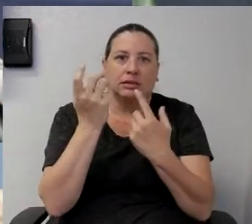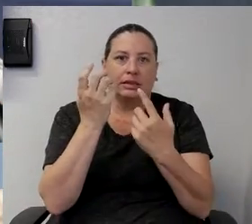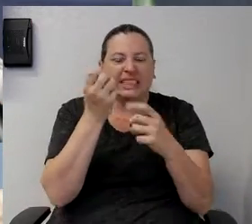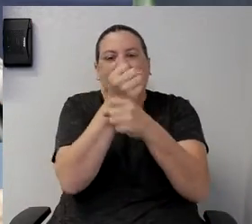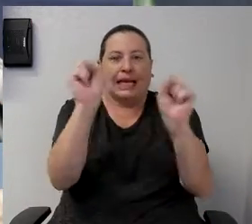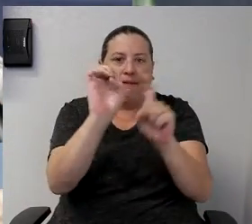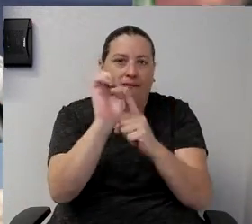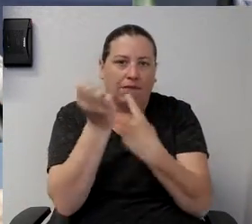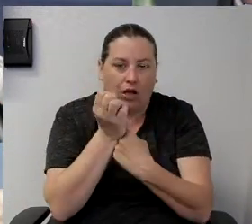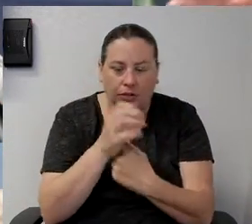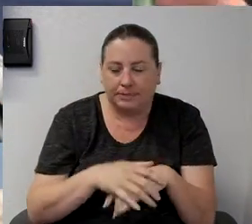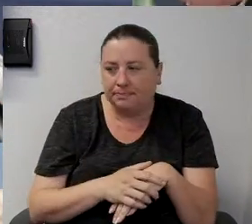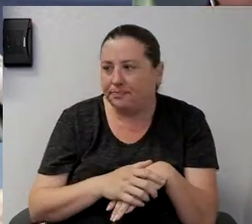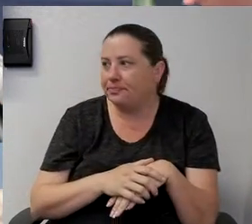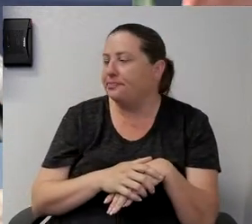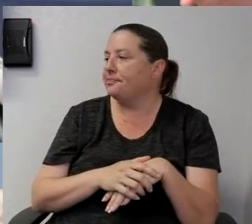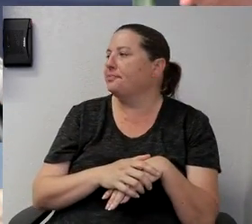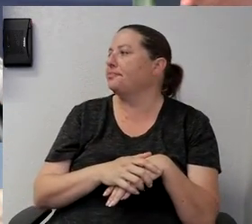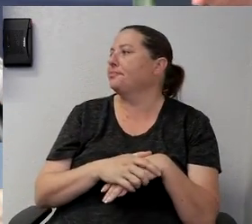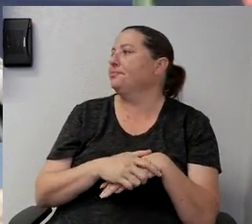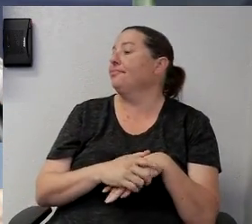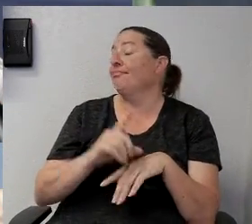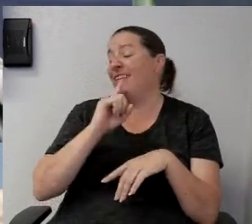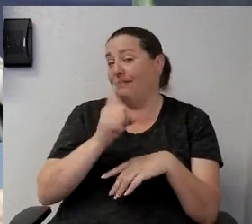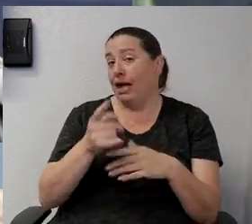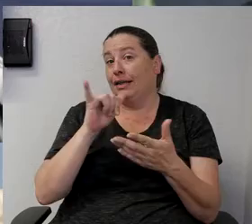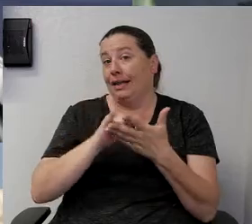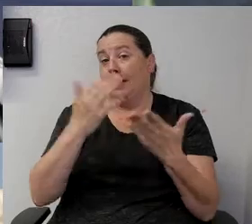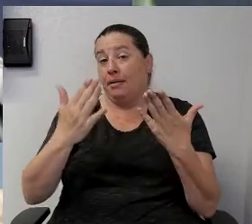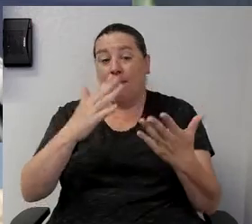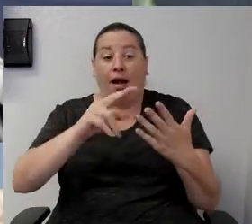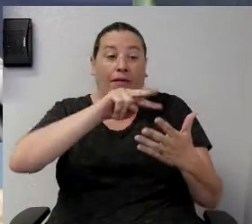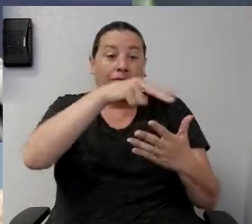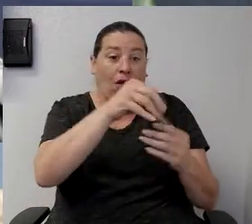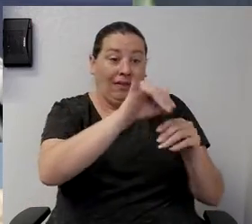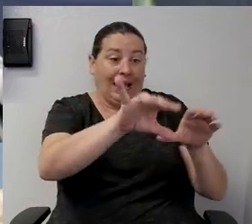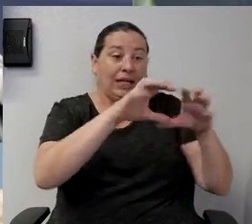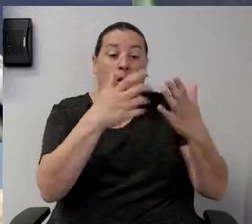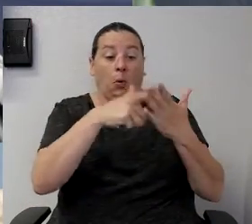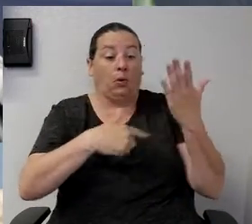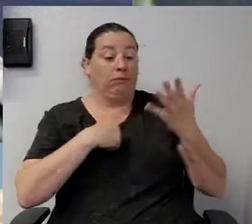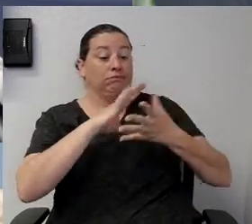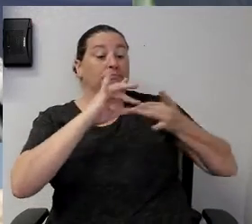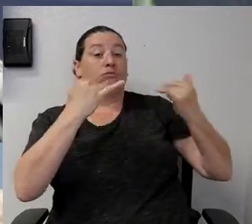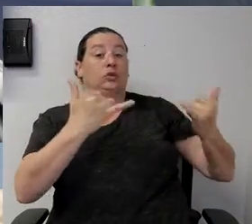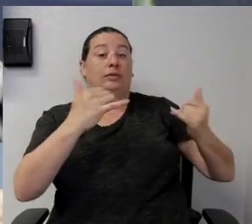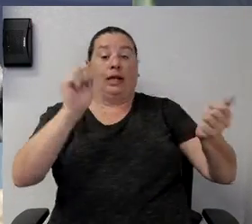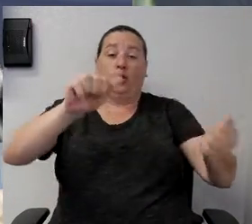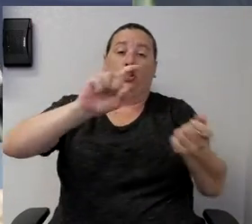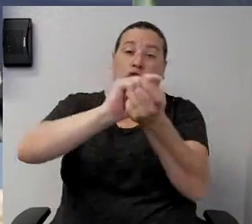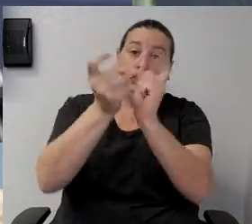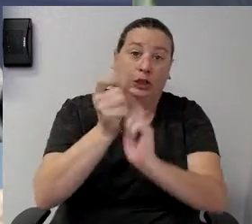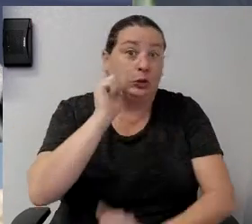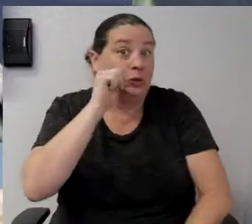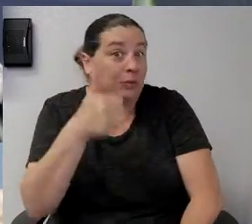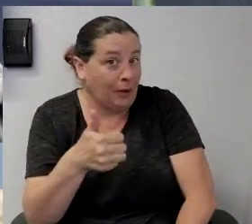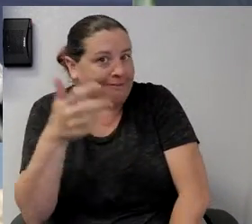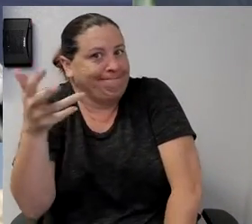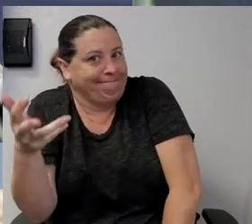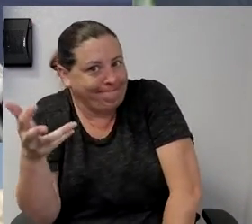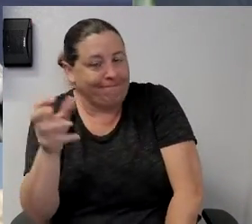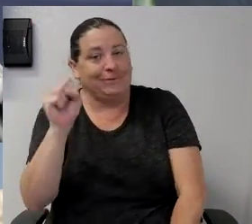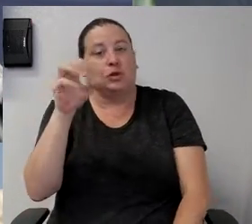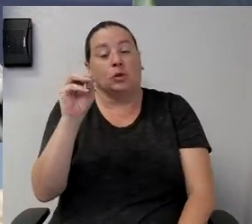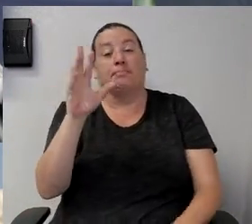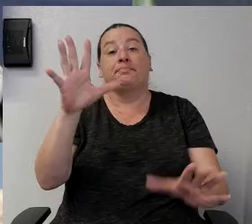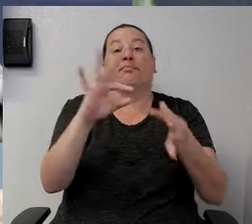this might fall into that category of what I'm saying today could change tomorrow but so you know in terms